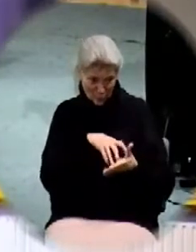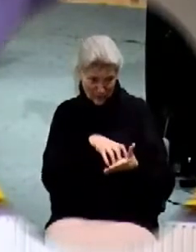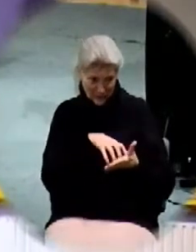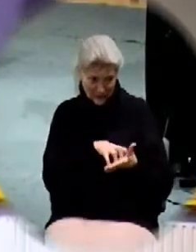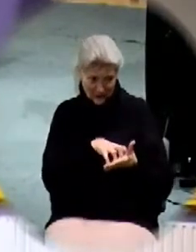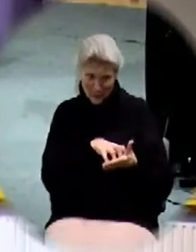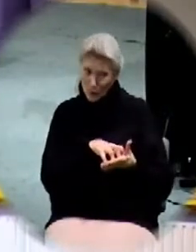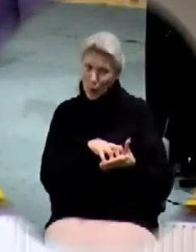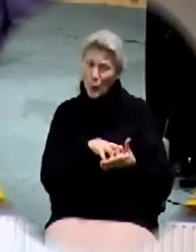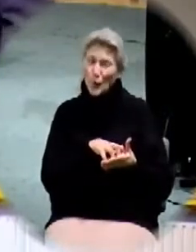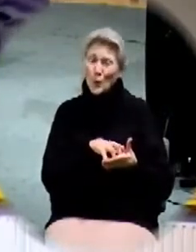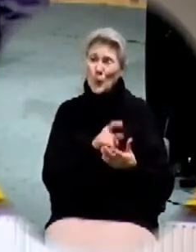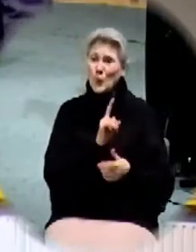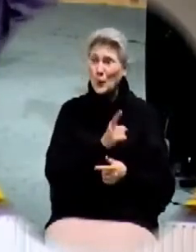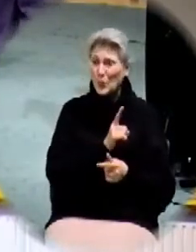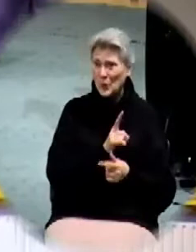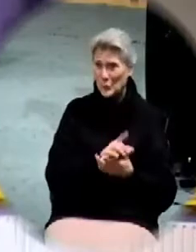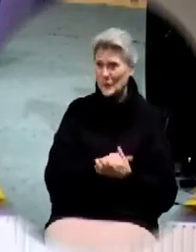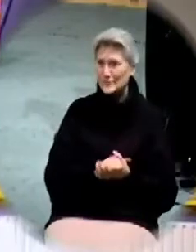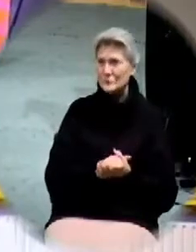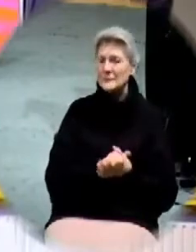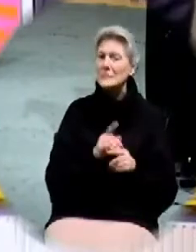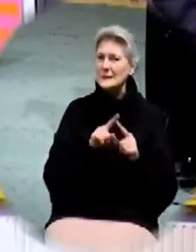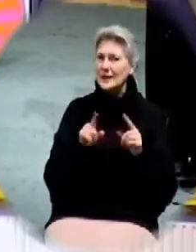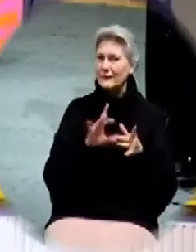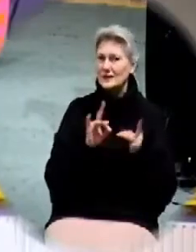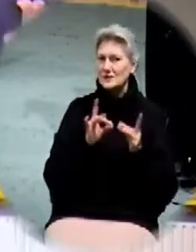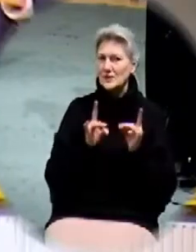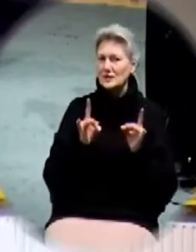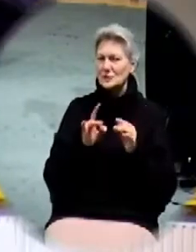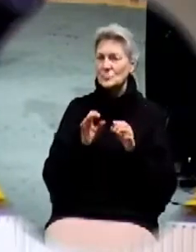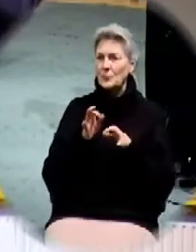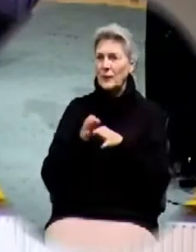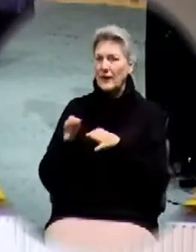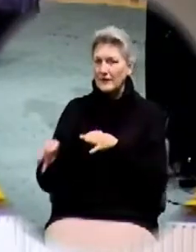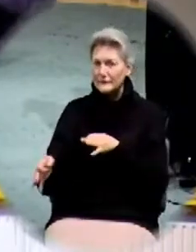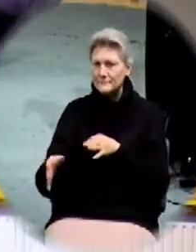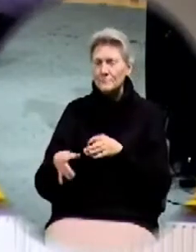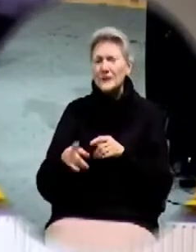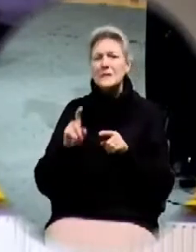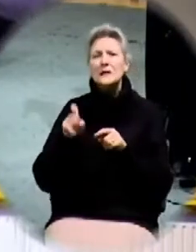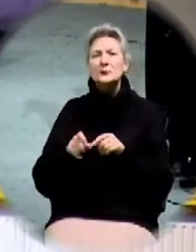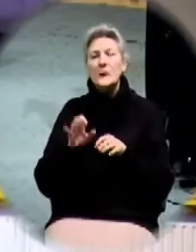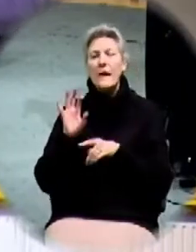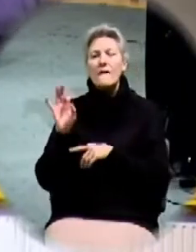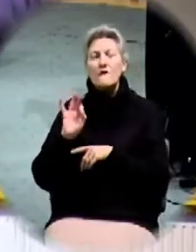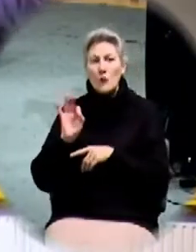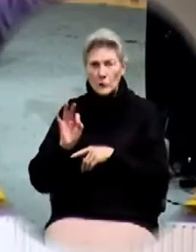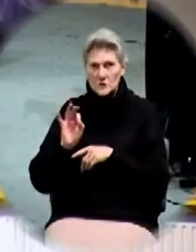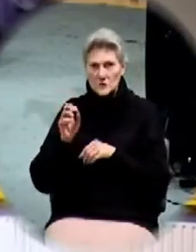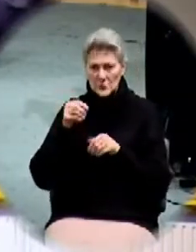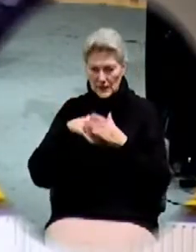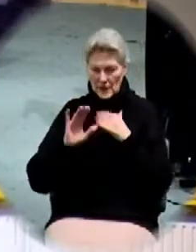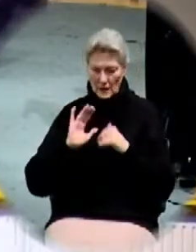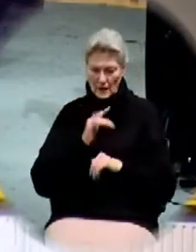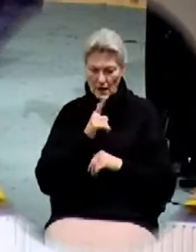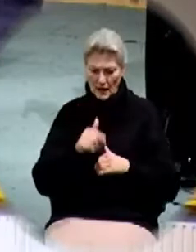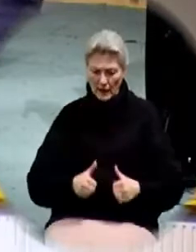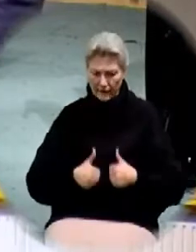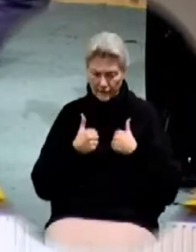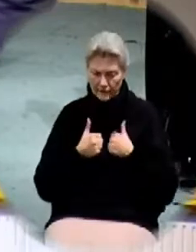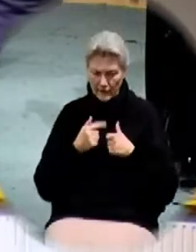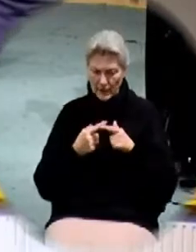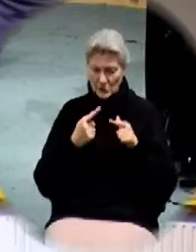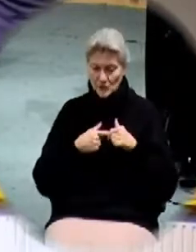that's a different message altogether. So, there needs to be a force that comes into our life and